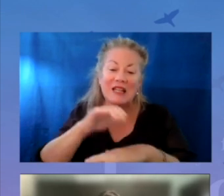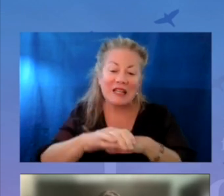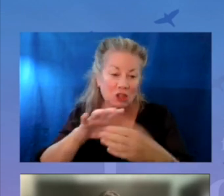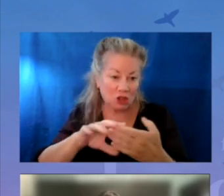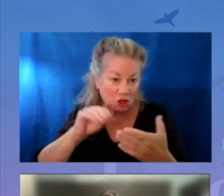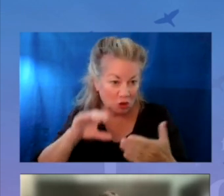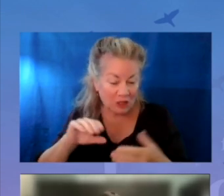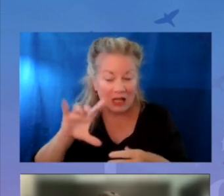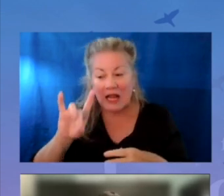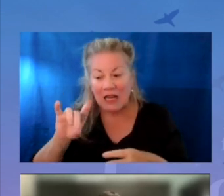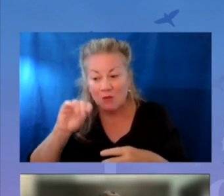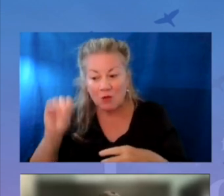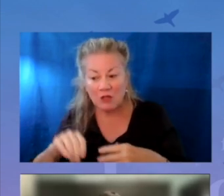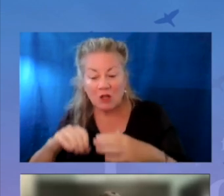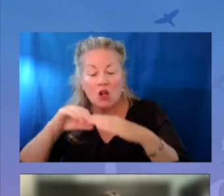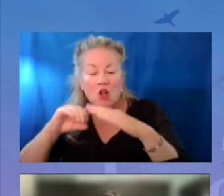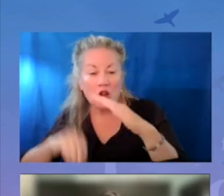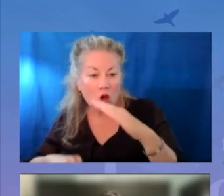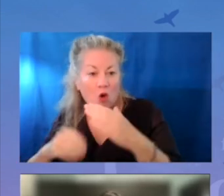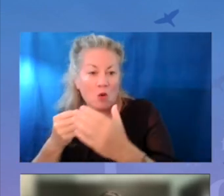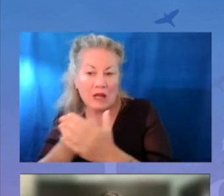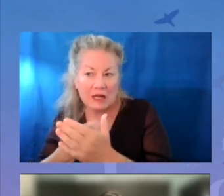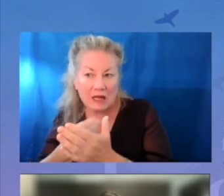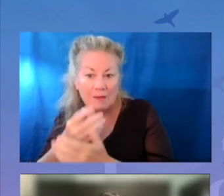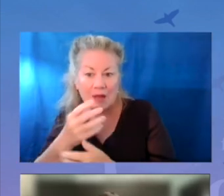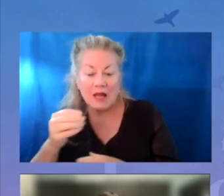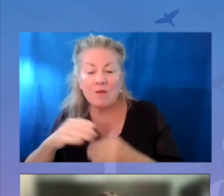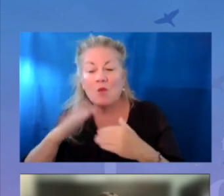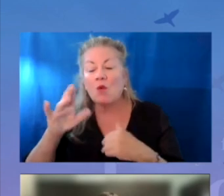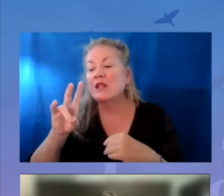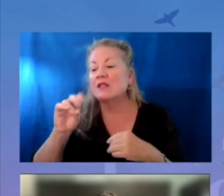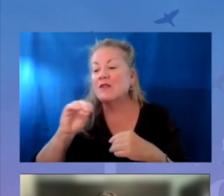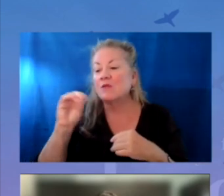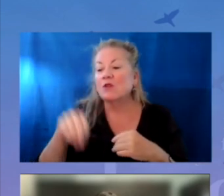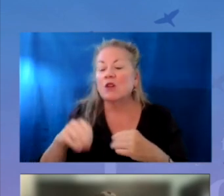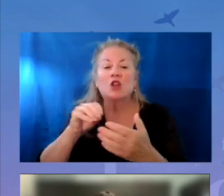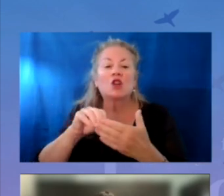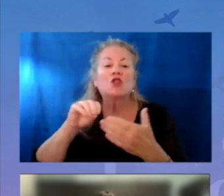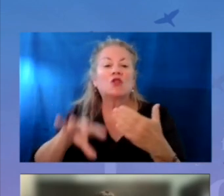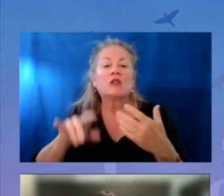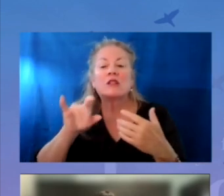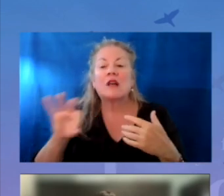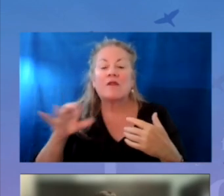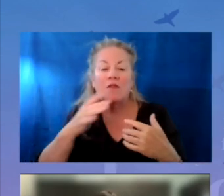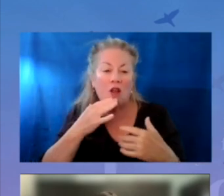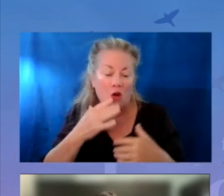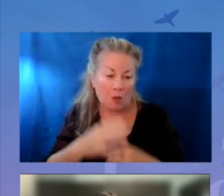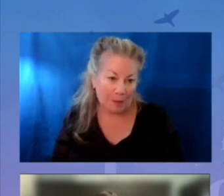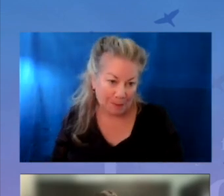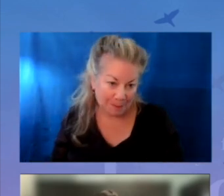Almost 80% of students are low-income, and more than 70% are students of color.